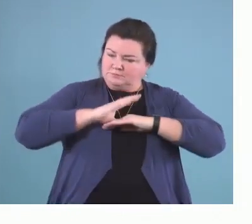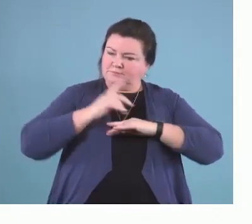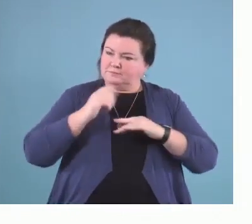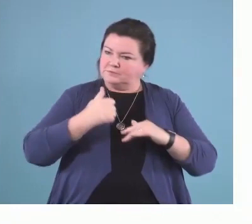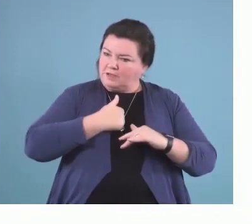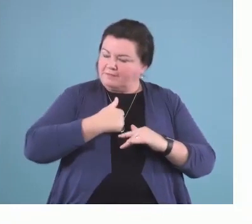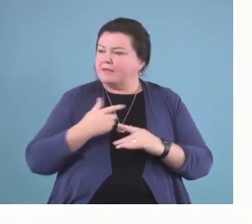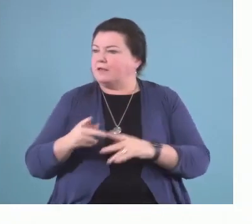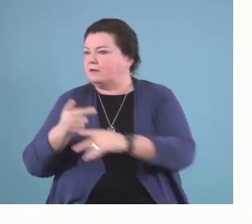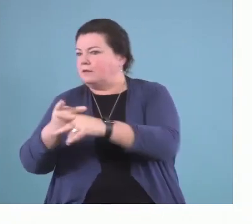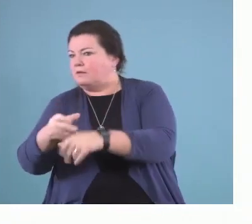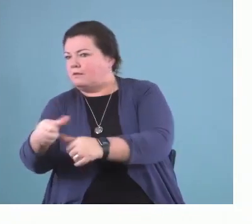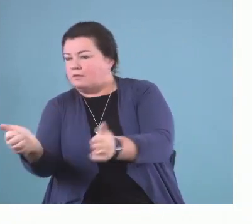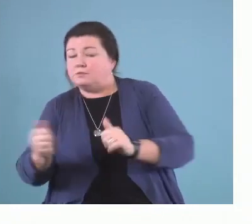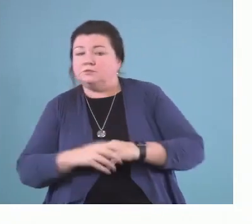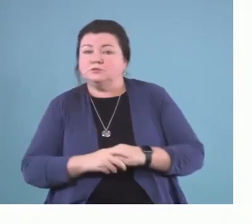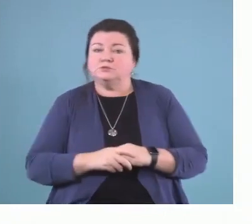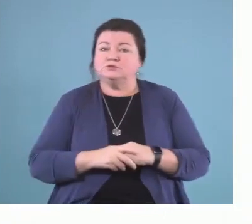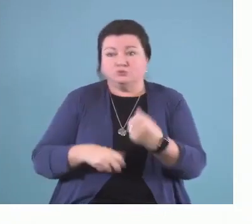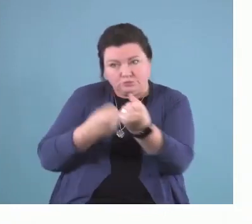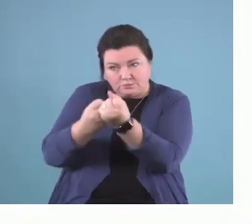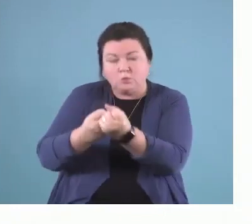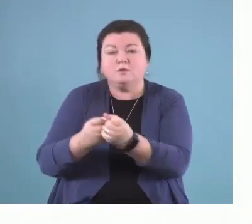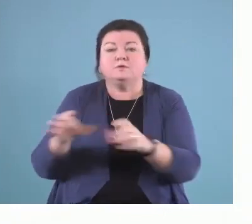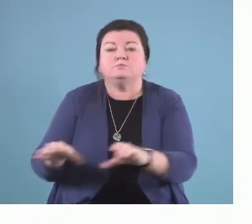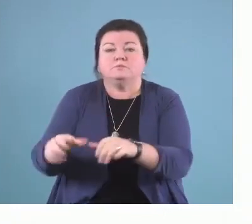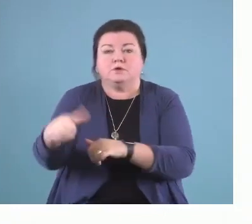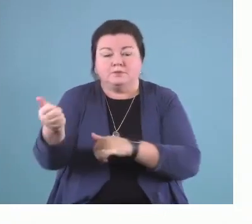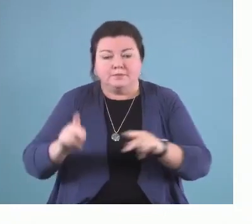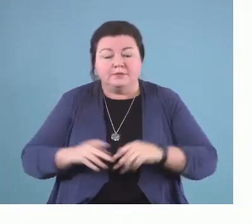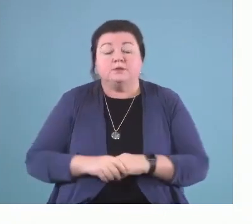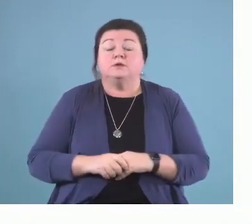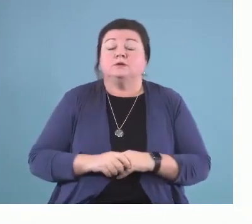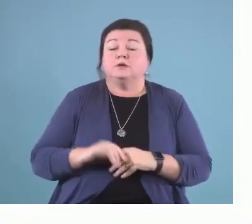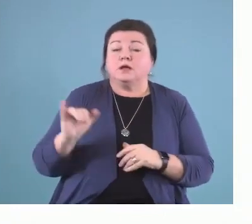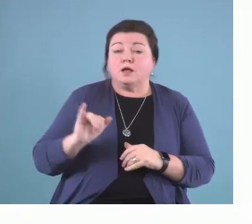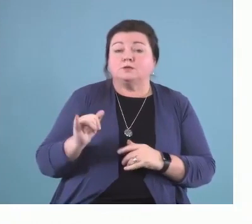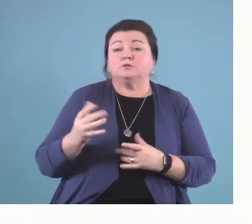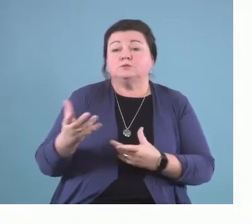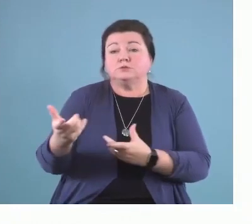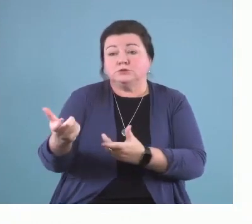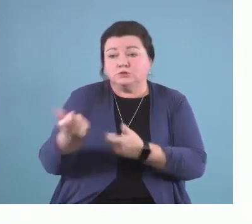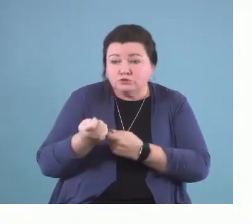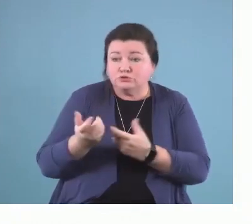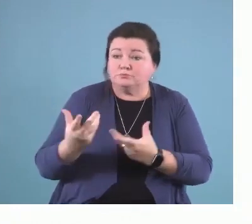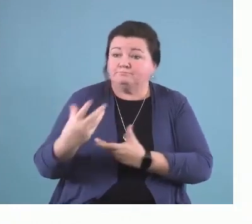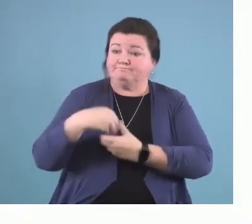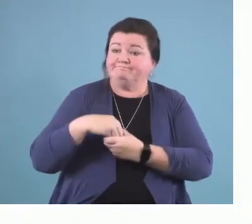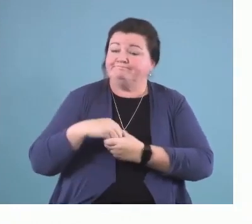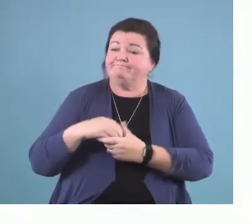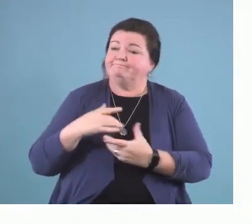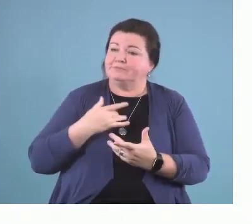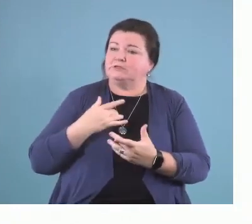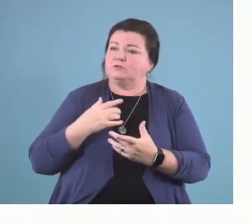To support and do things for others. And engage in meaningful and reciprocal relationships